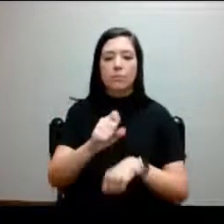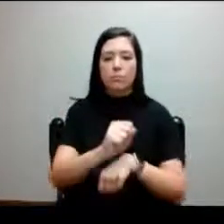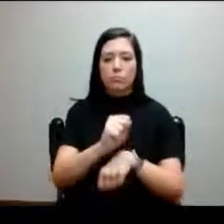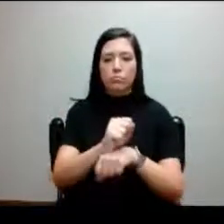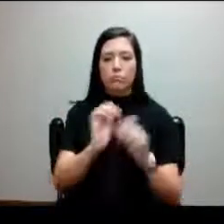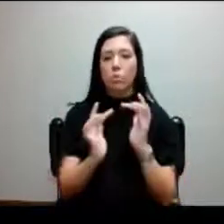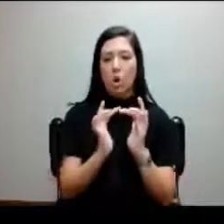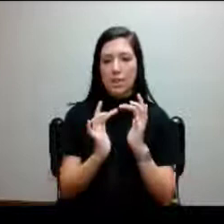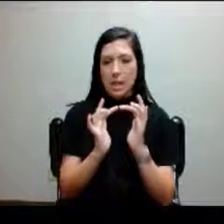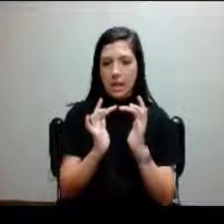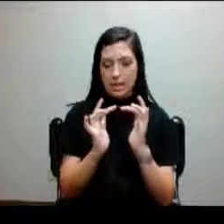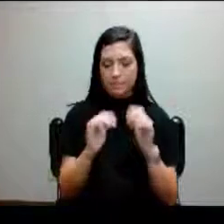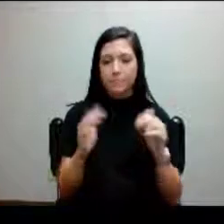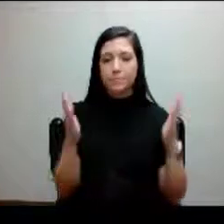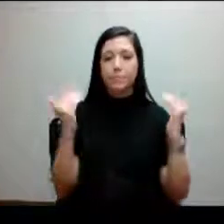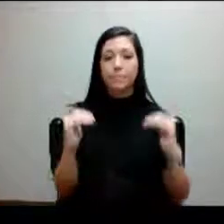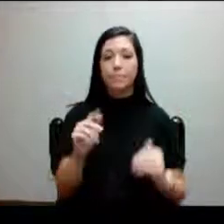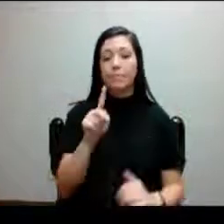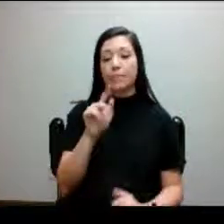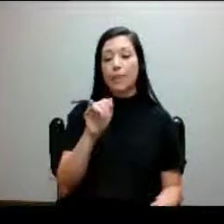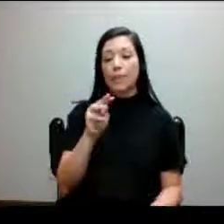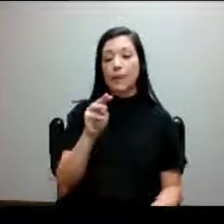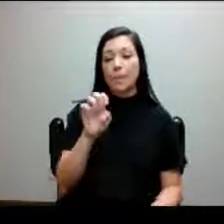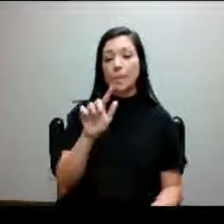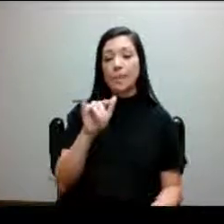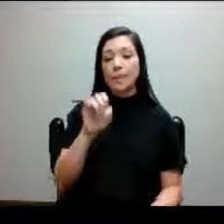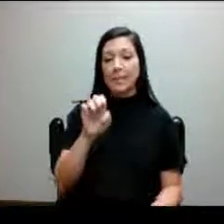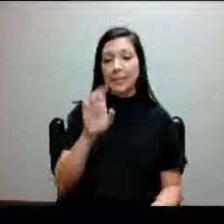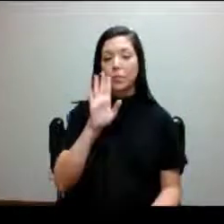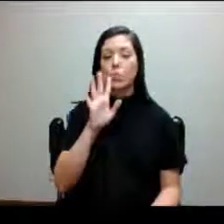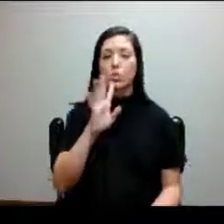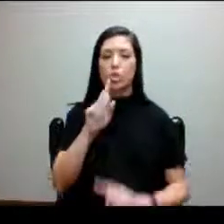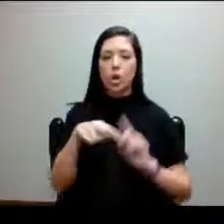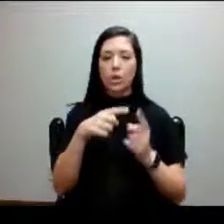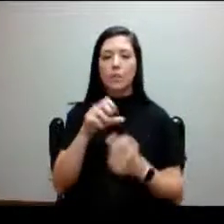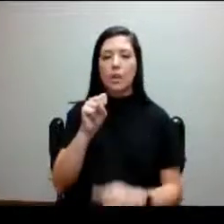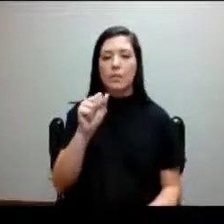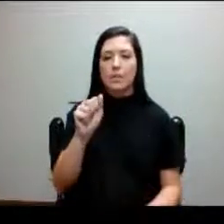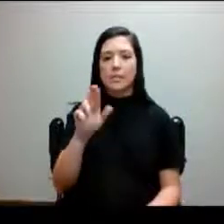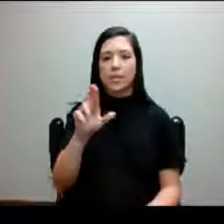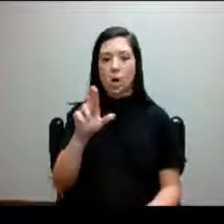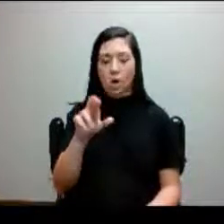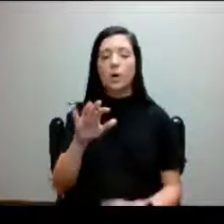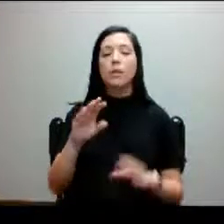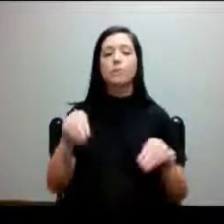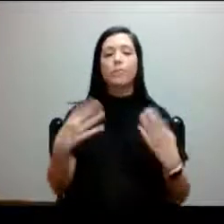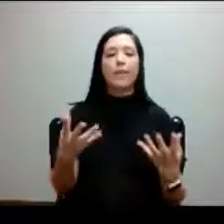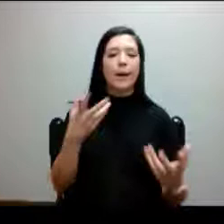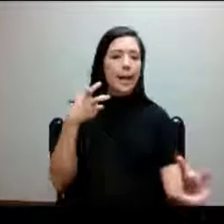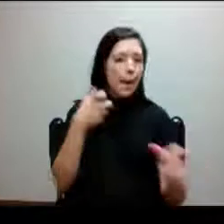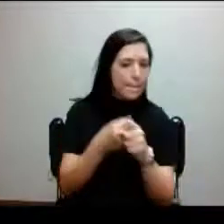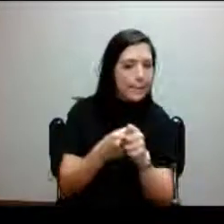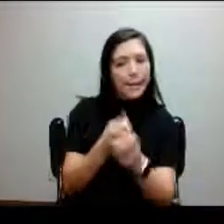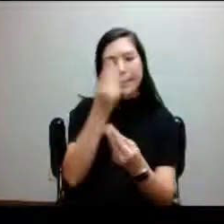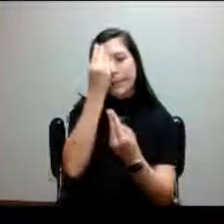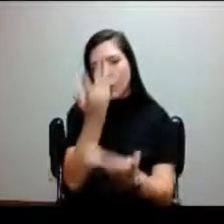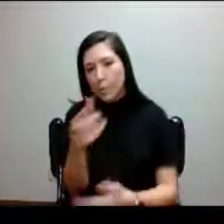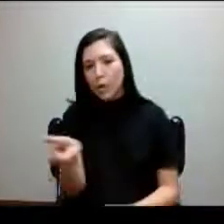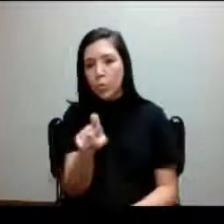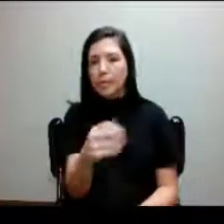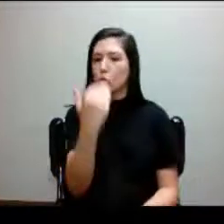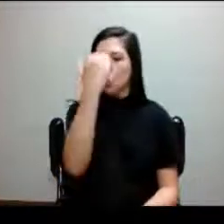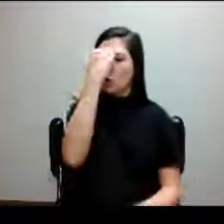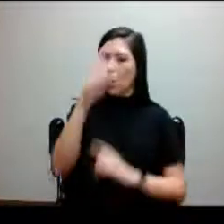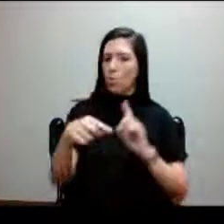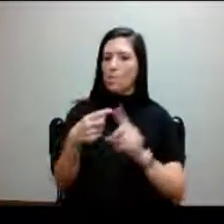environment. Ms. Kimberly Carter will talk to you about student accessibility resources and provide some updates and some things you need to know about facilitating